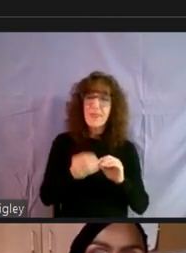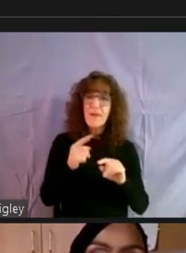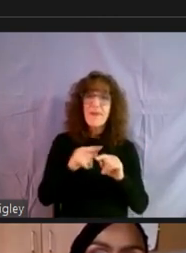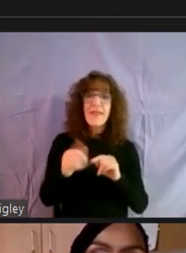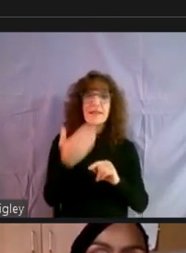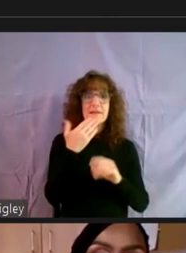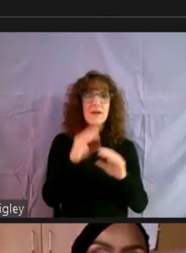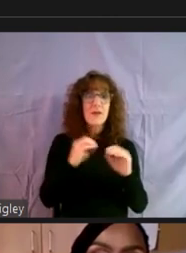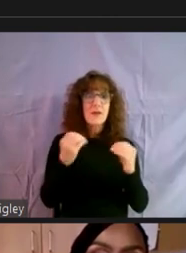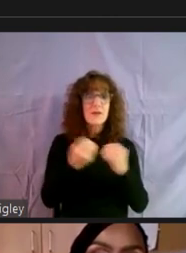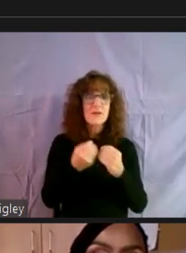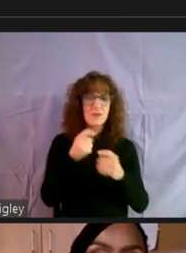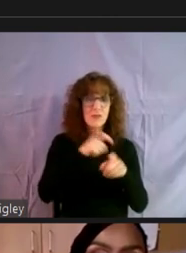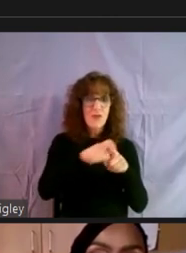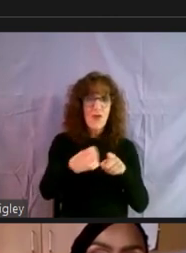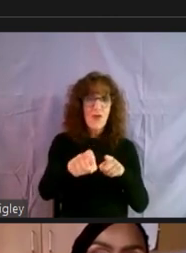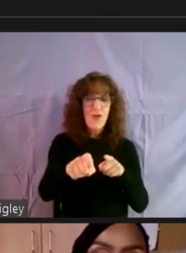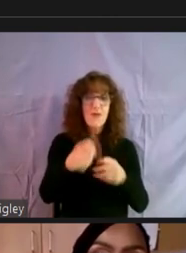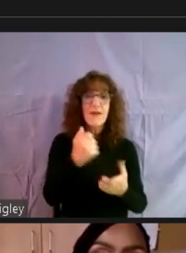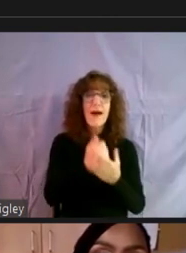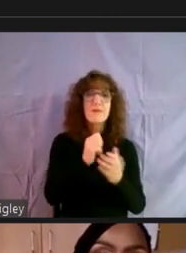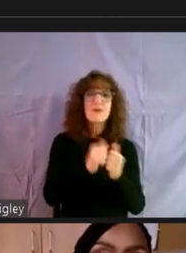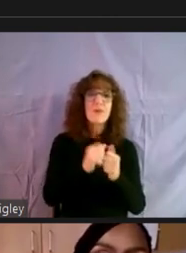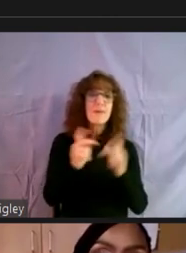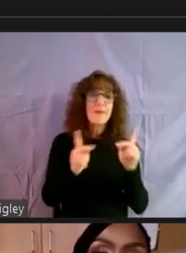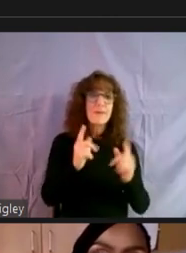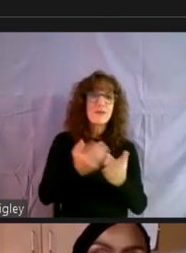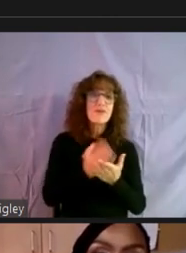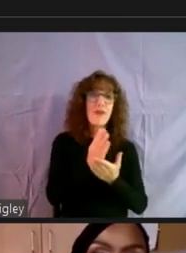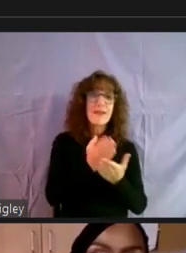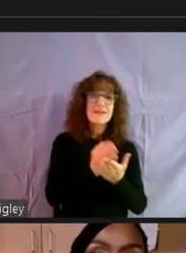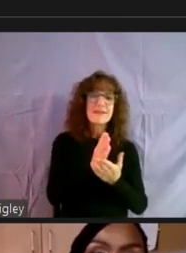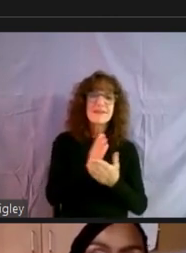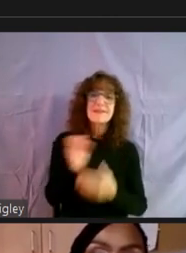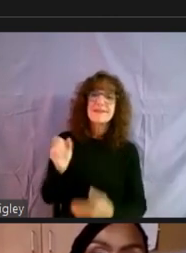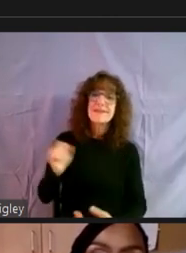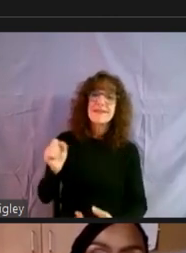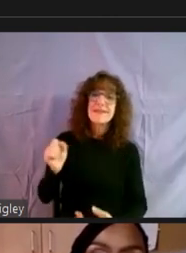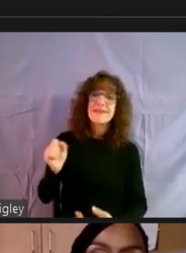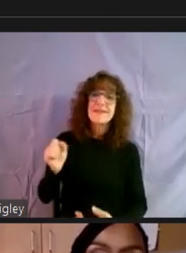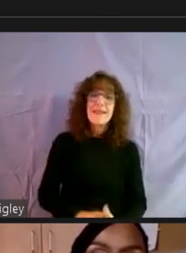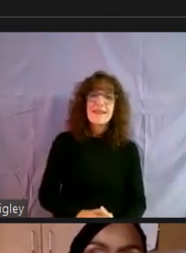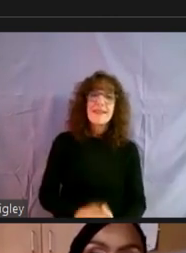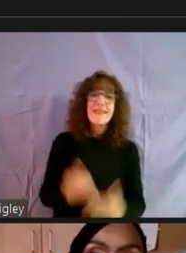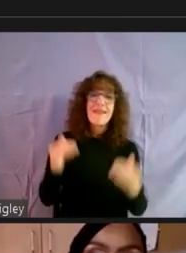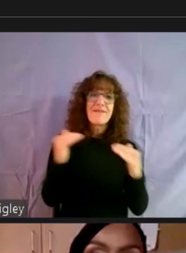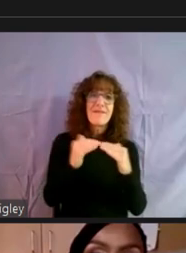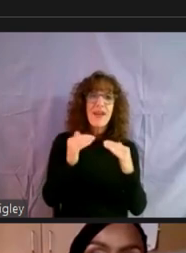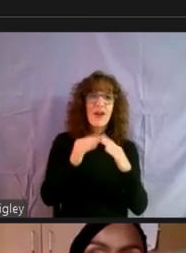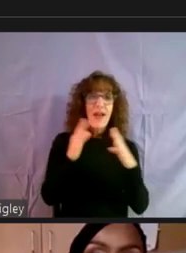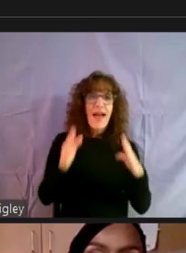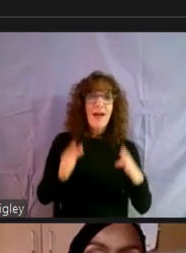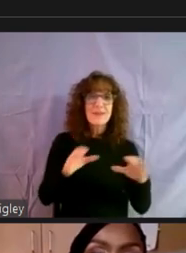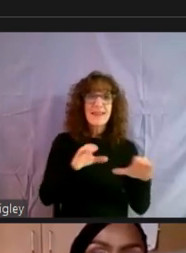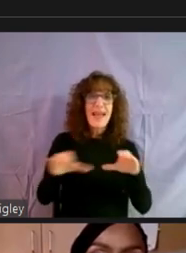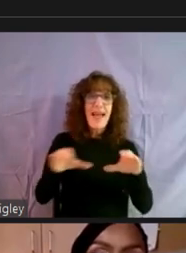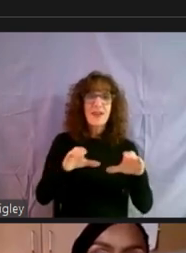a good organization to call to help with tenants' rights. Okay. Fair Housing Action Center of Maryland.